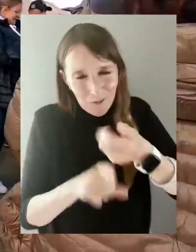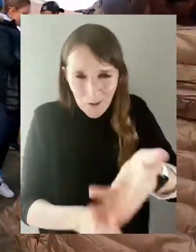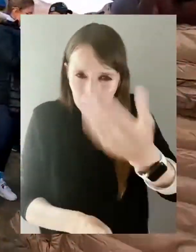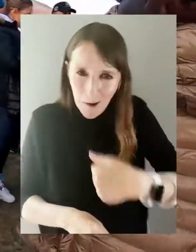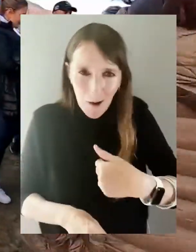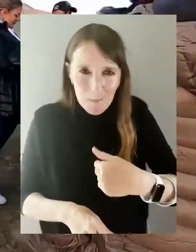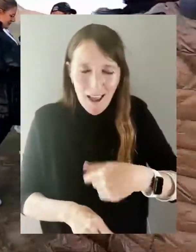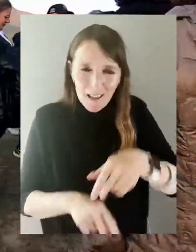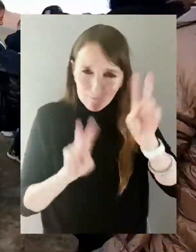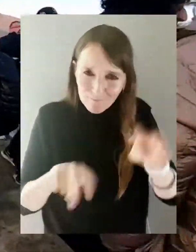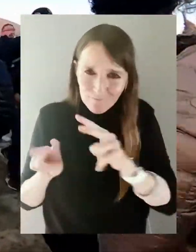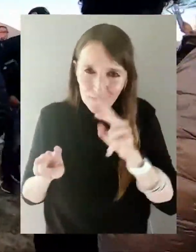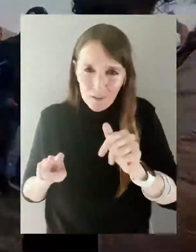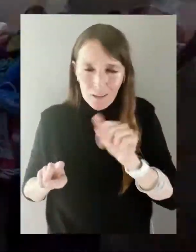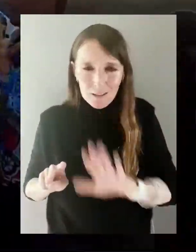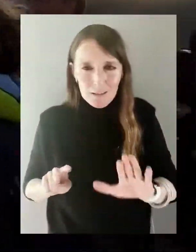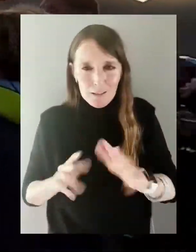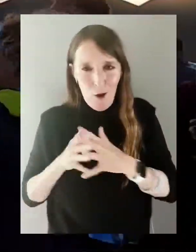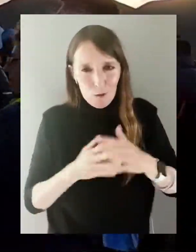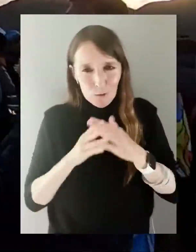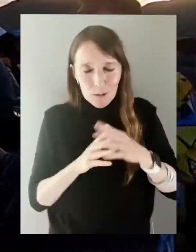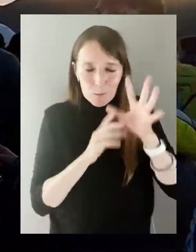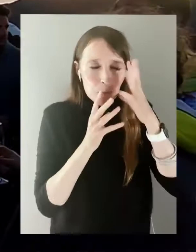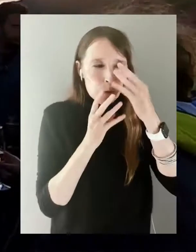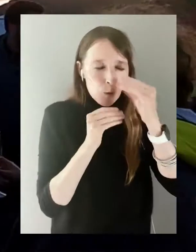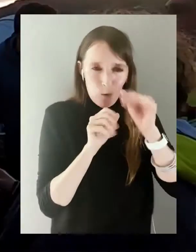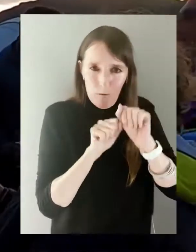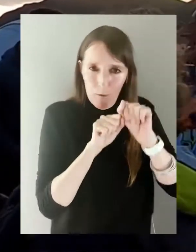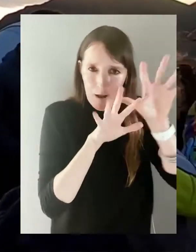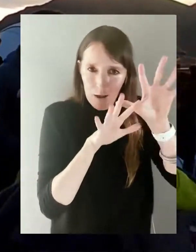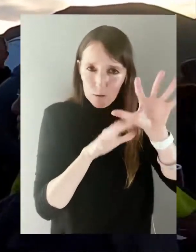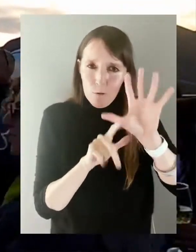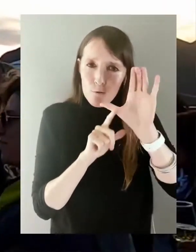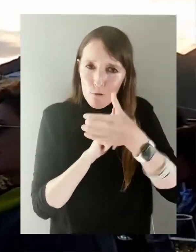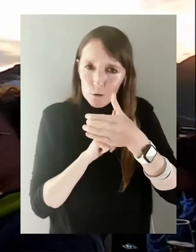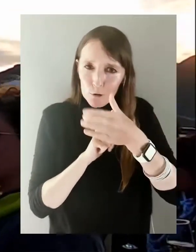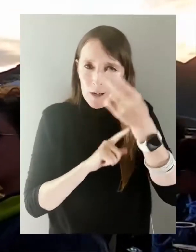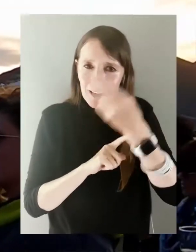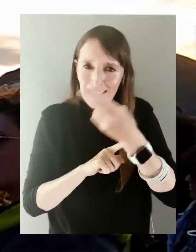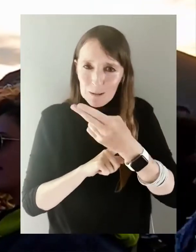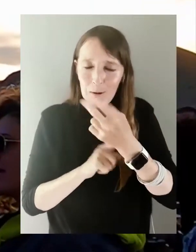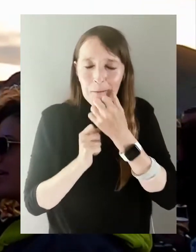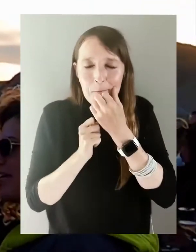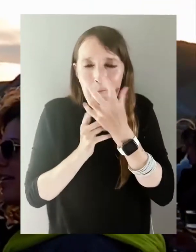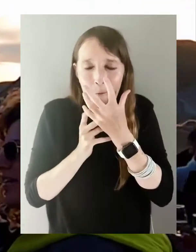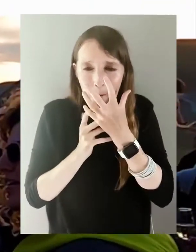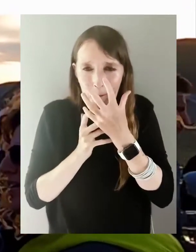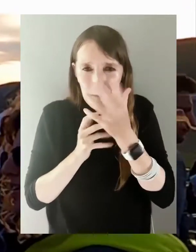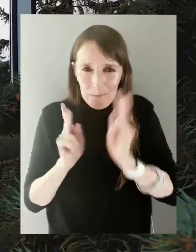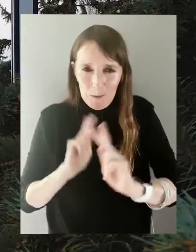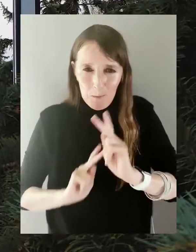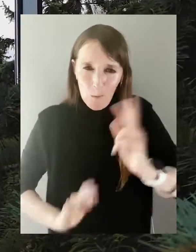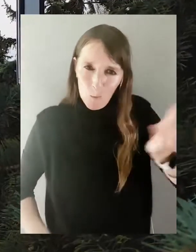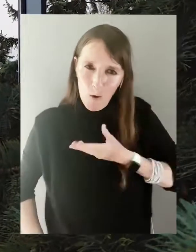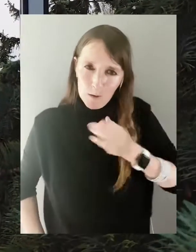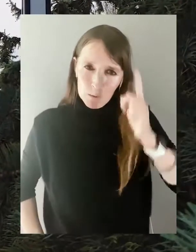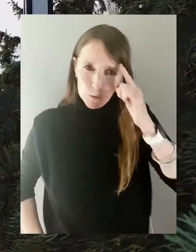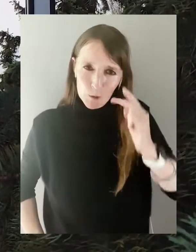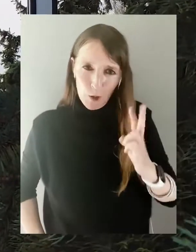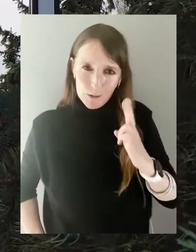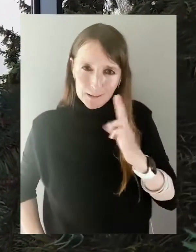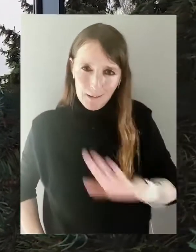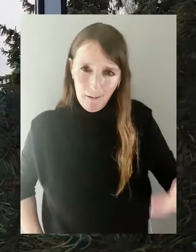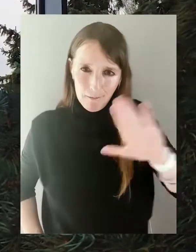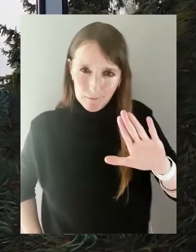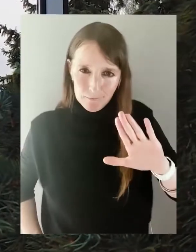Come and explore a country of amazing landscapes, culture, history and hospitable people. Welcome to